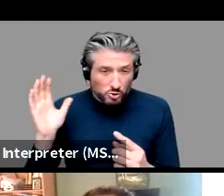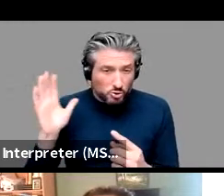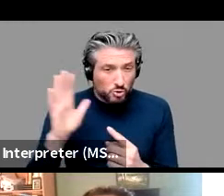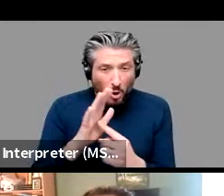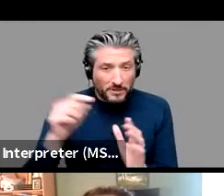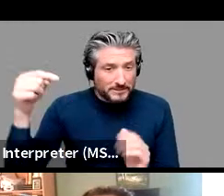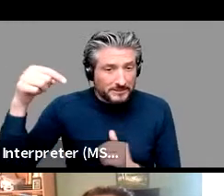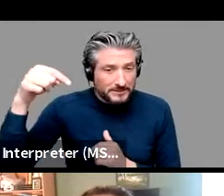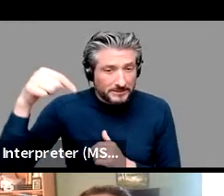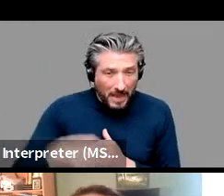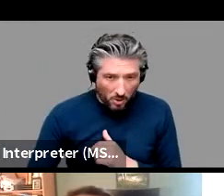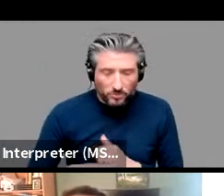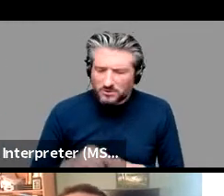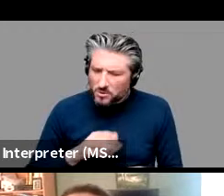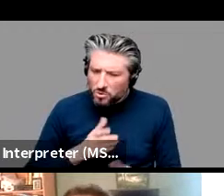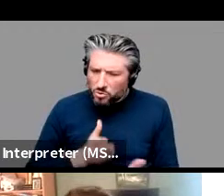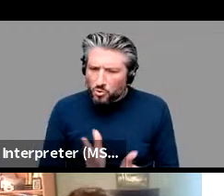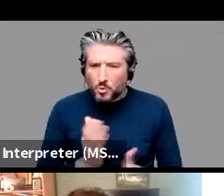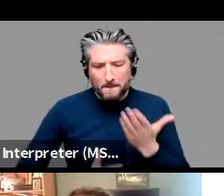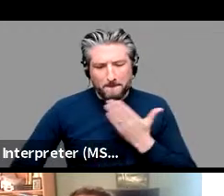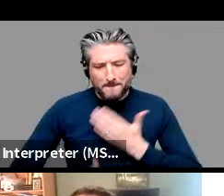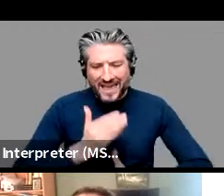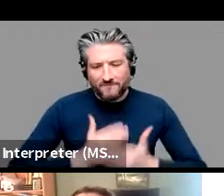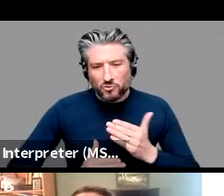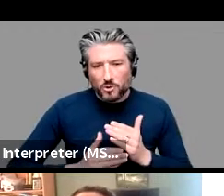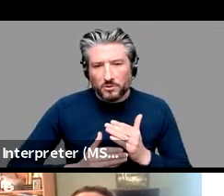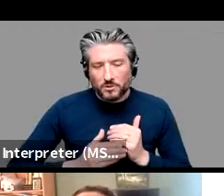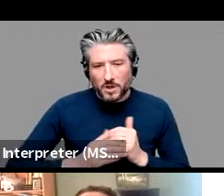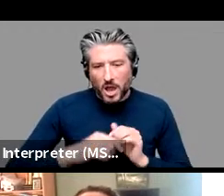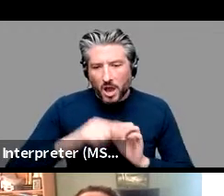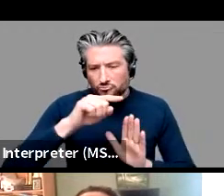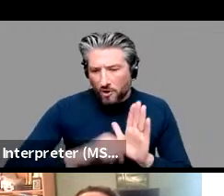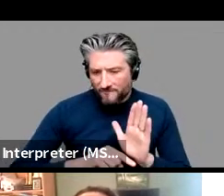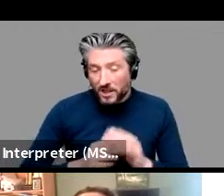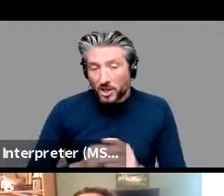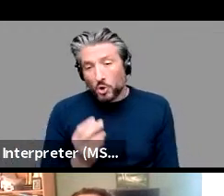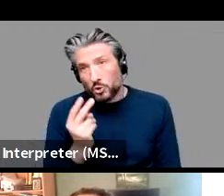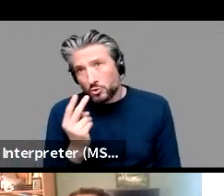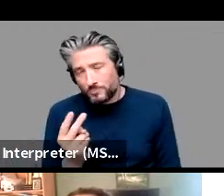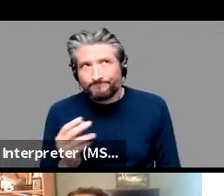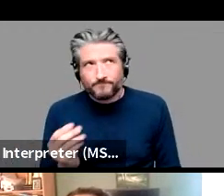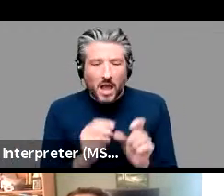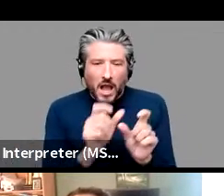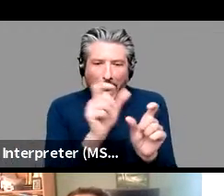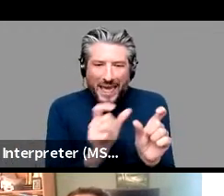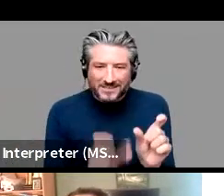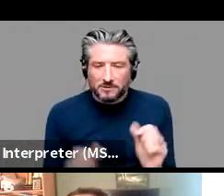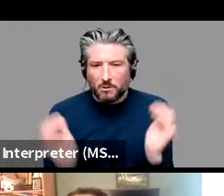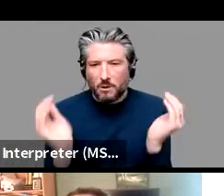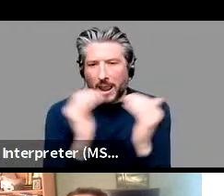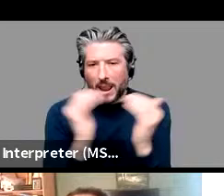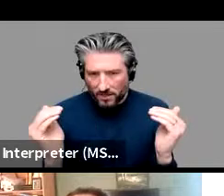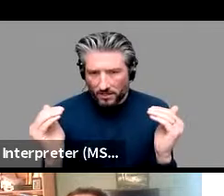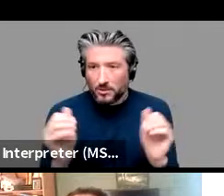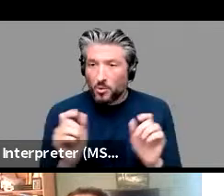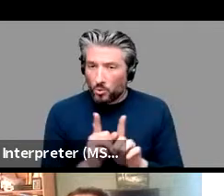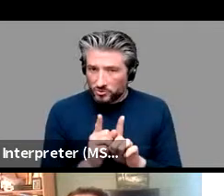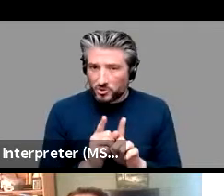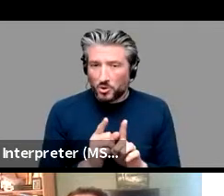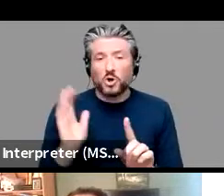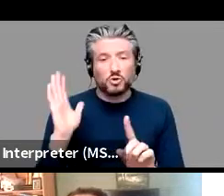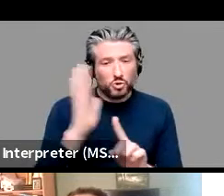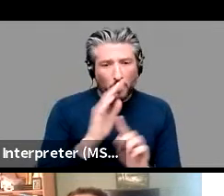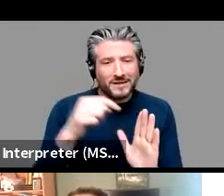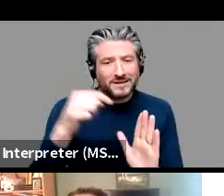to um to lexical level so to say both top down and and and and bottom up